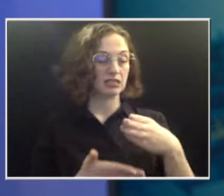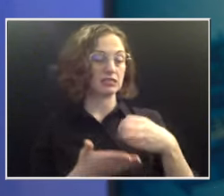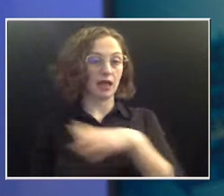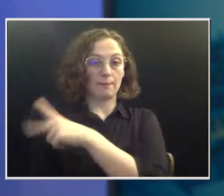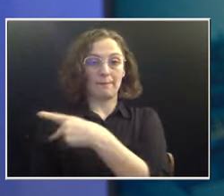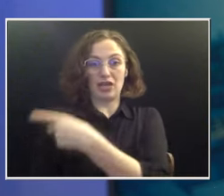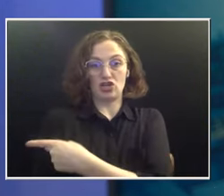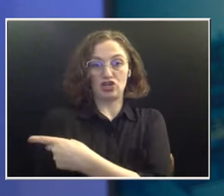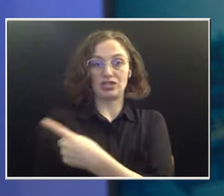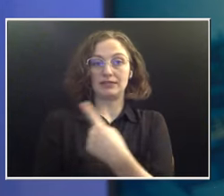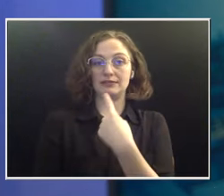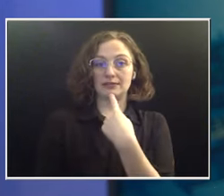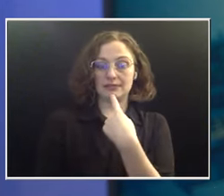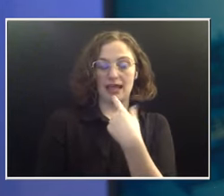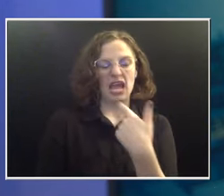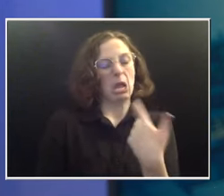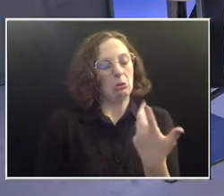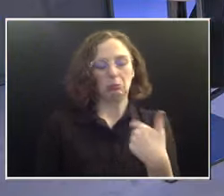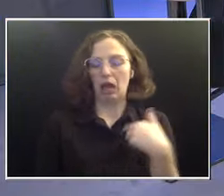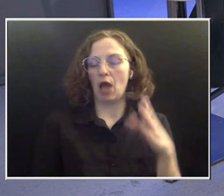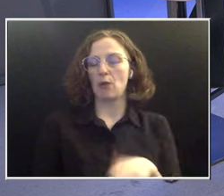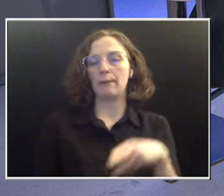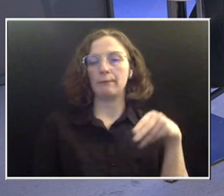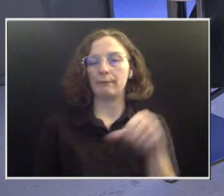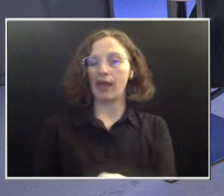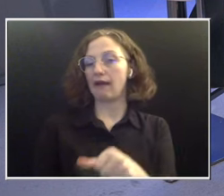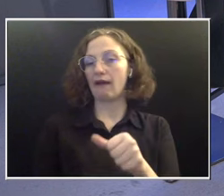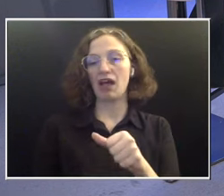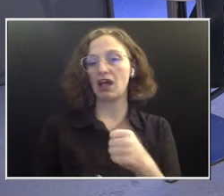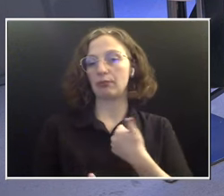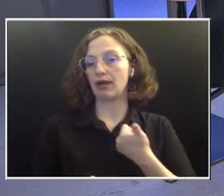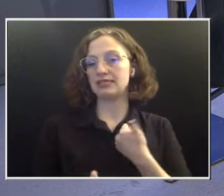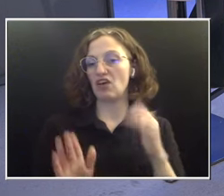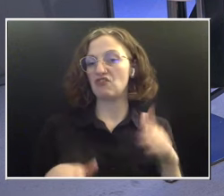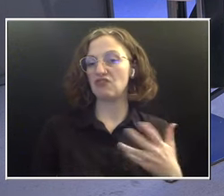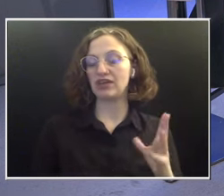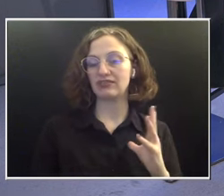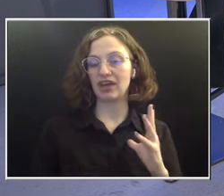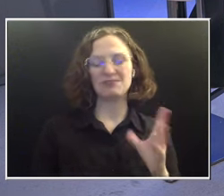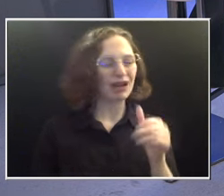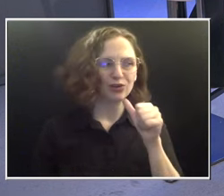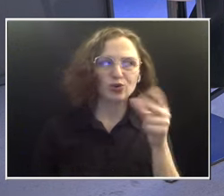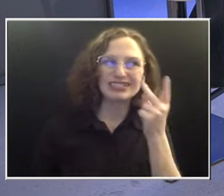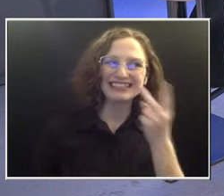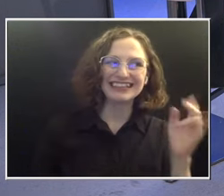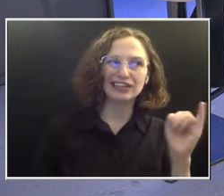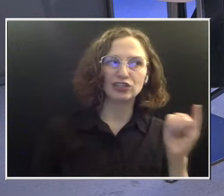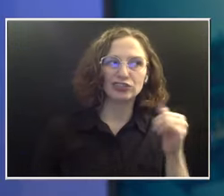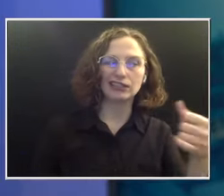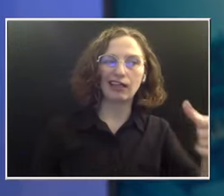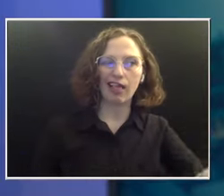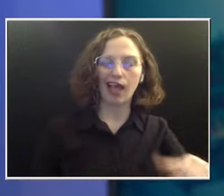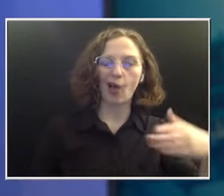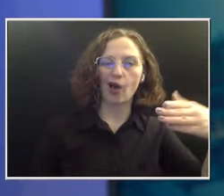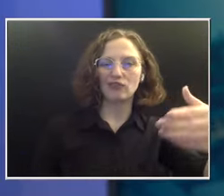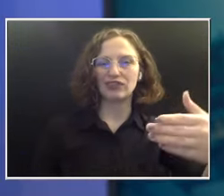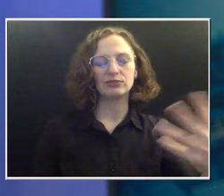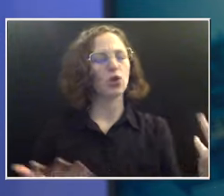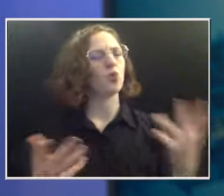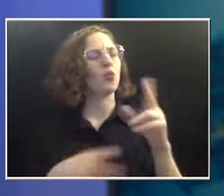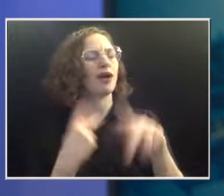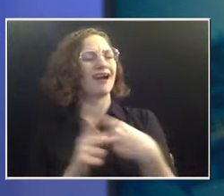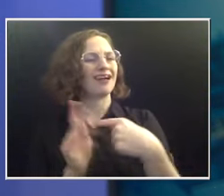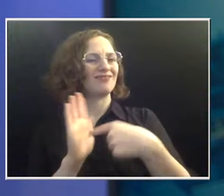declined a lot, though. What kind of symptoms might we be looking for? So the bleeding with intercourse is a really common symptom. Irregular